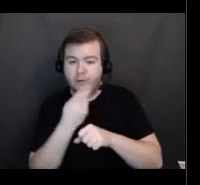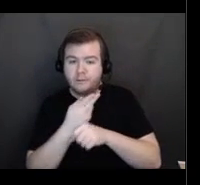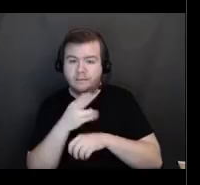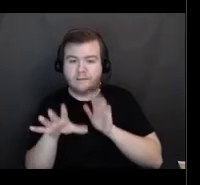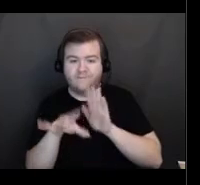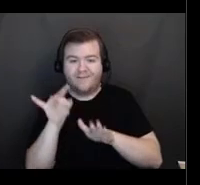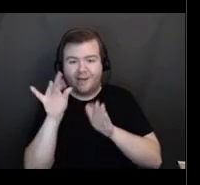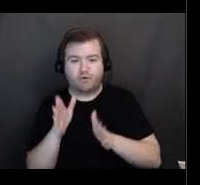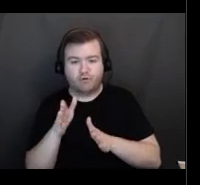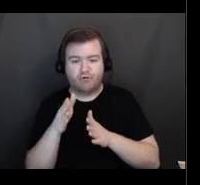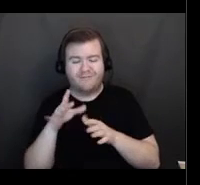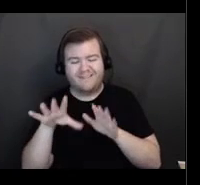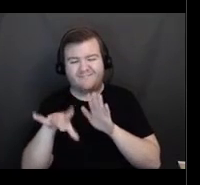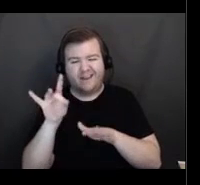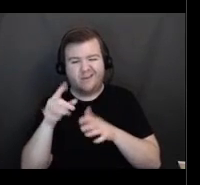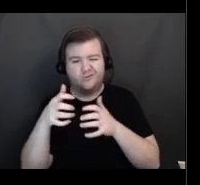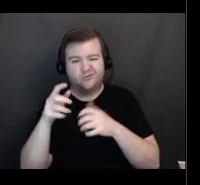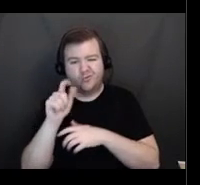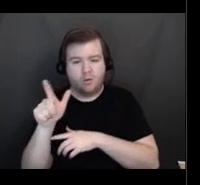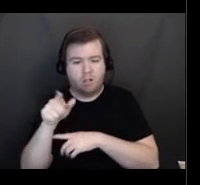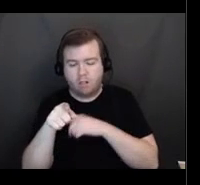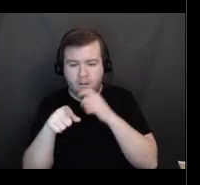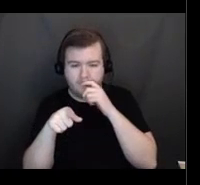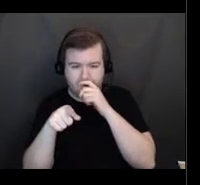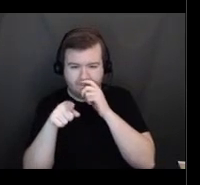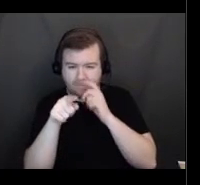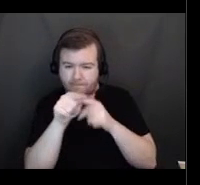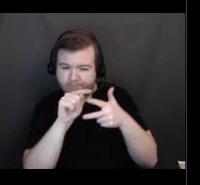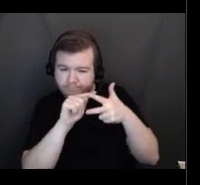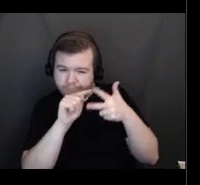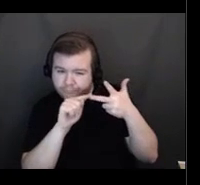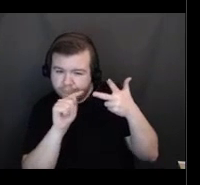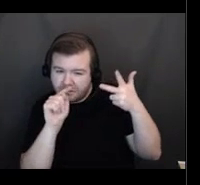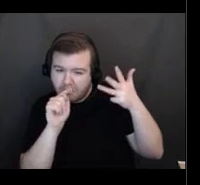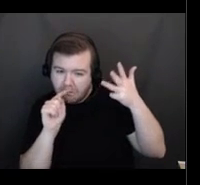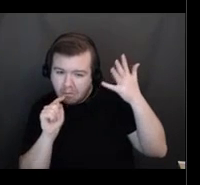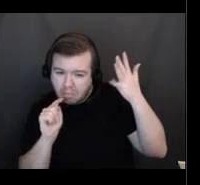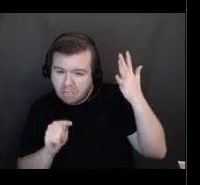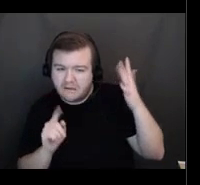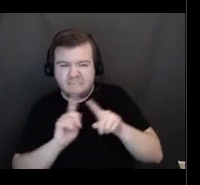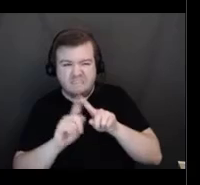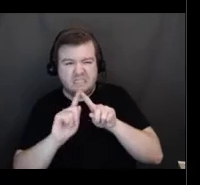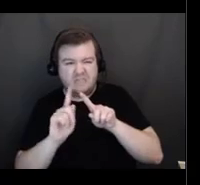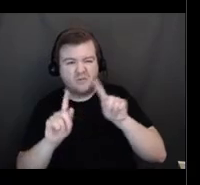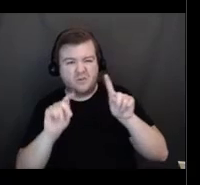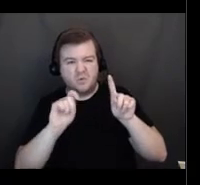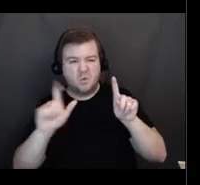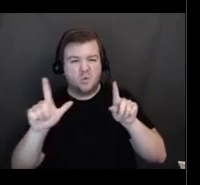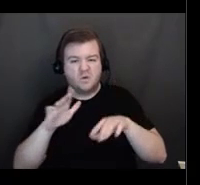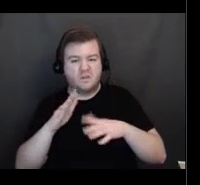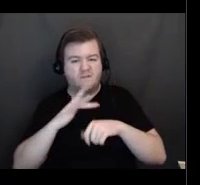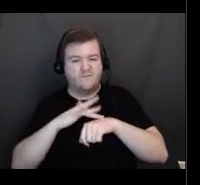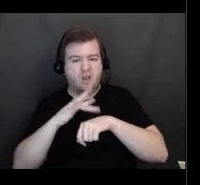tool, and you can search for those available sites near you.